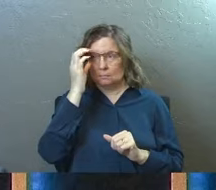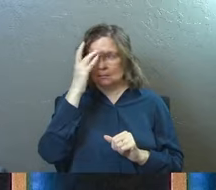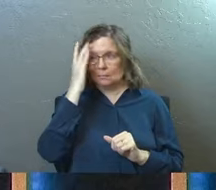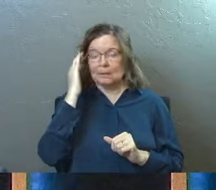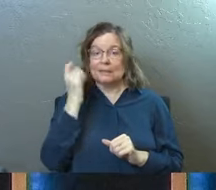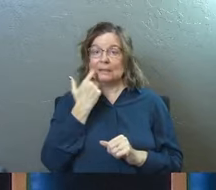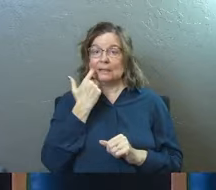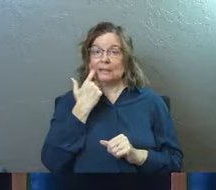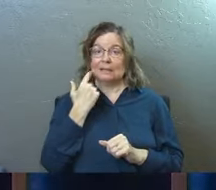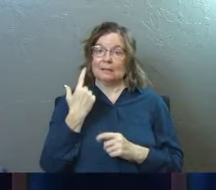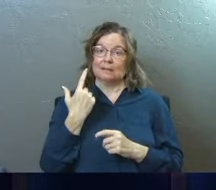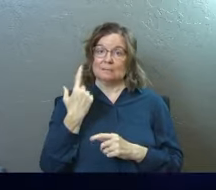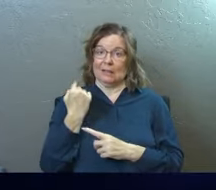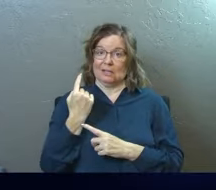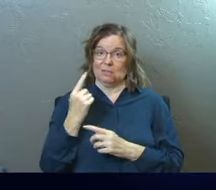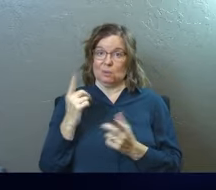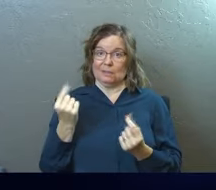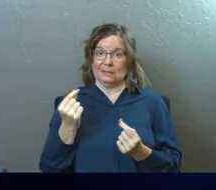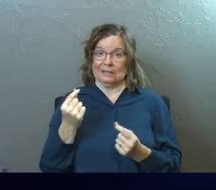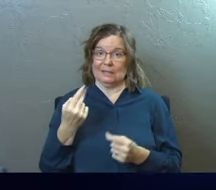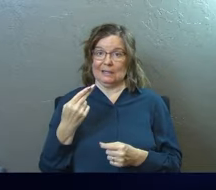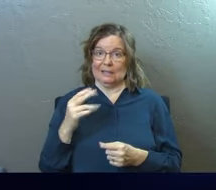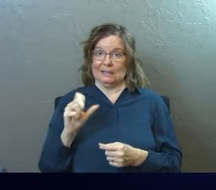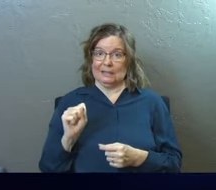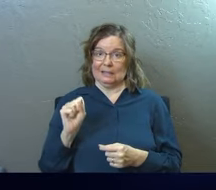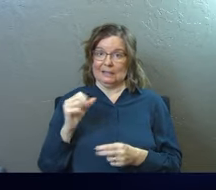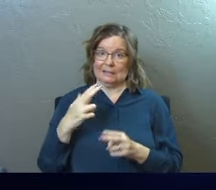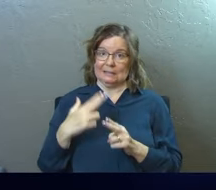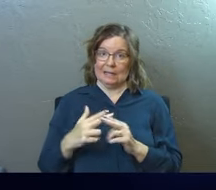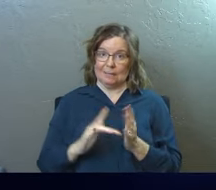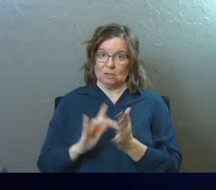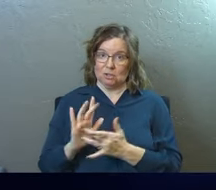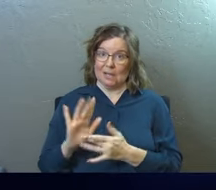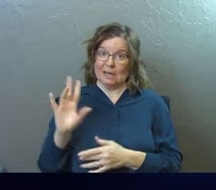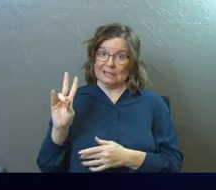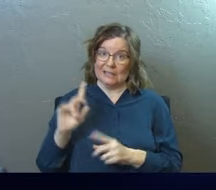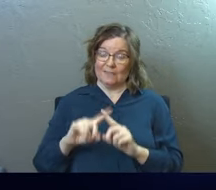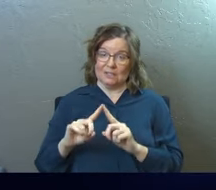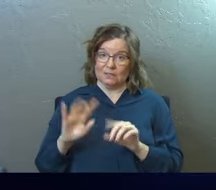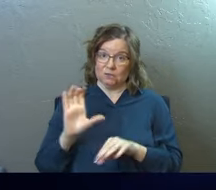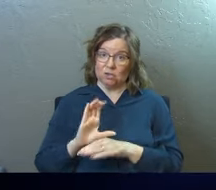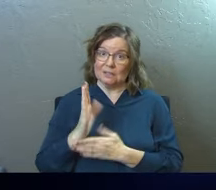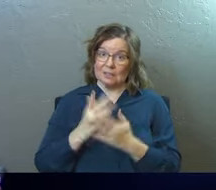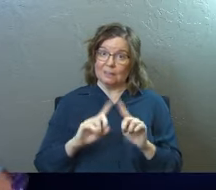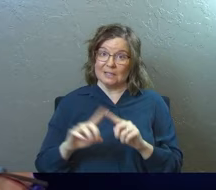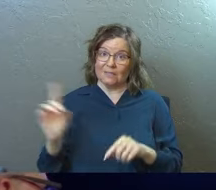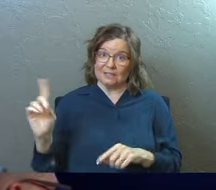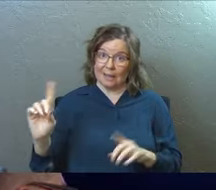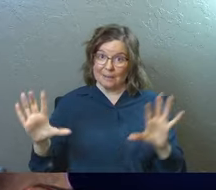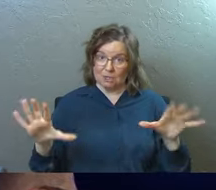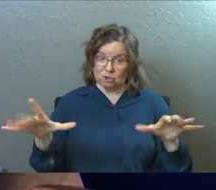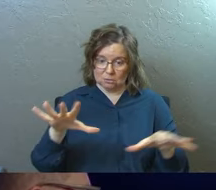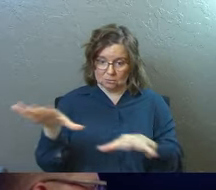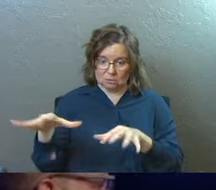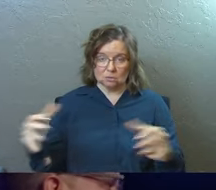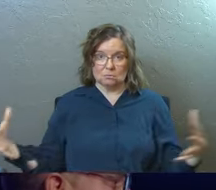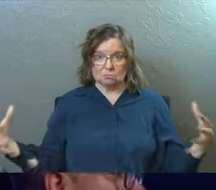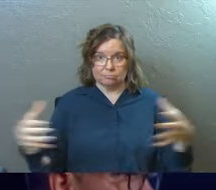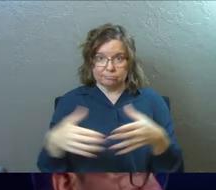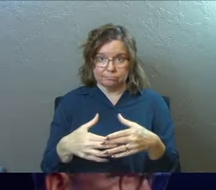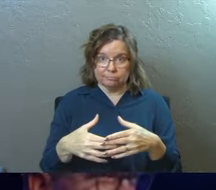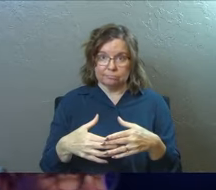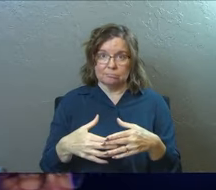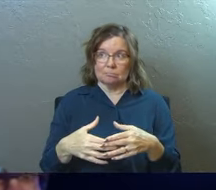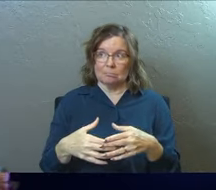This last year, we did His Name is Jesus and we brought seven different churches and some of them are from different denominations together and we tried to do a thing